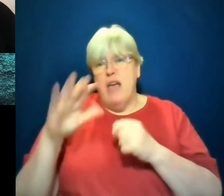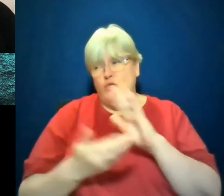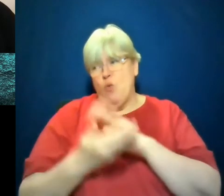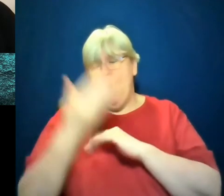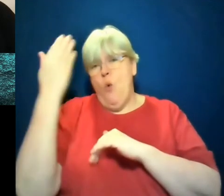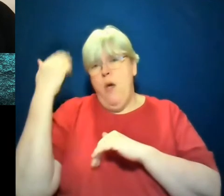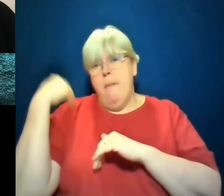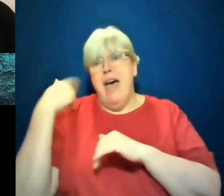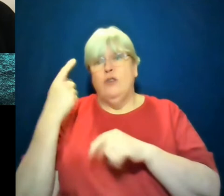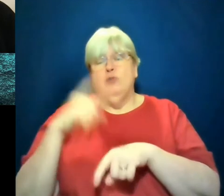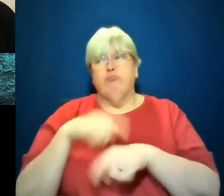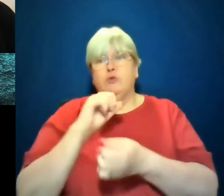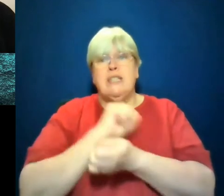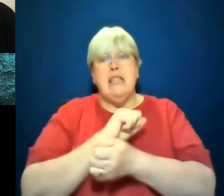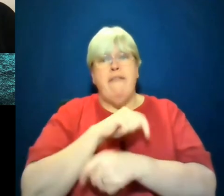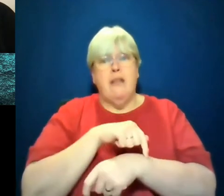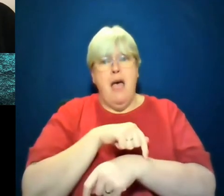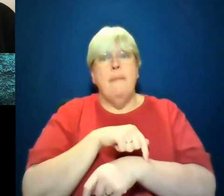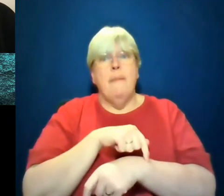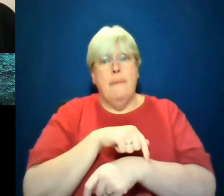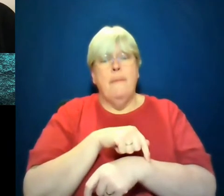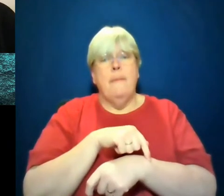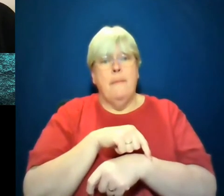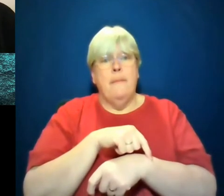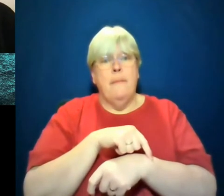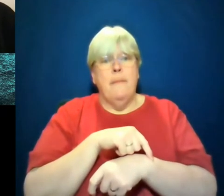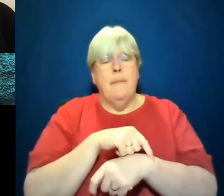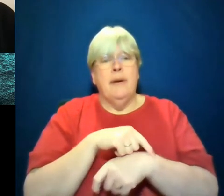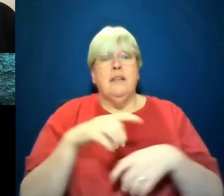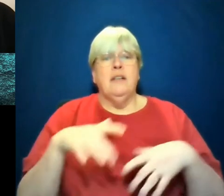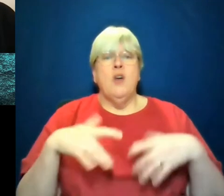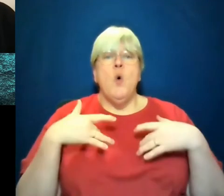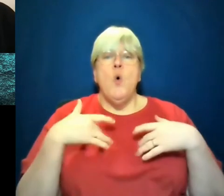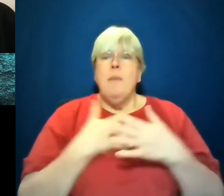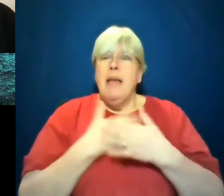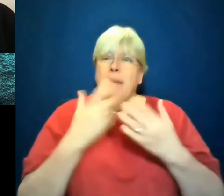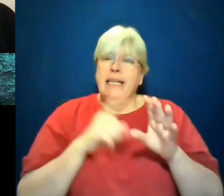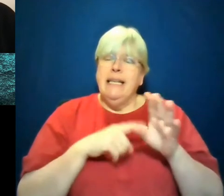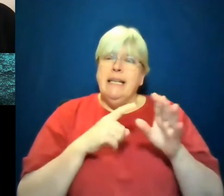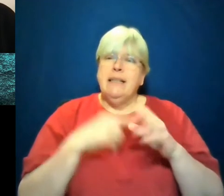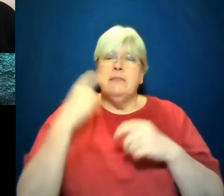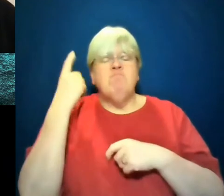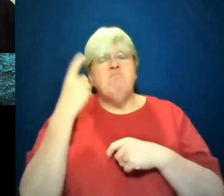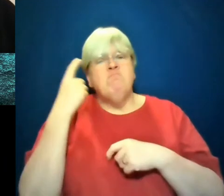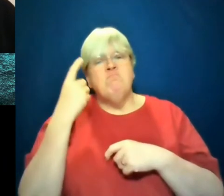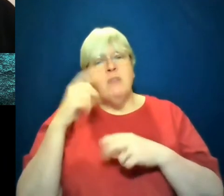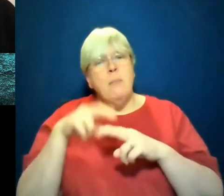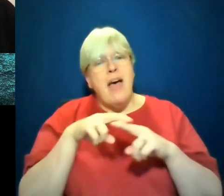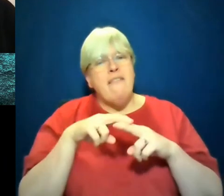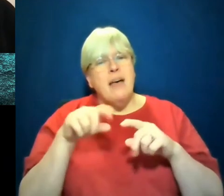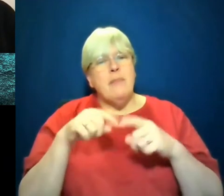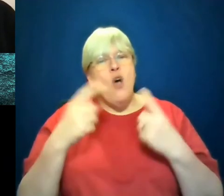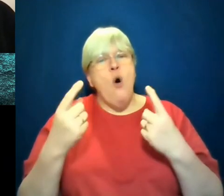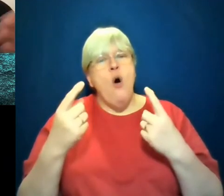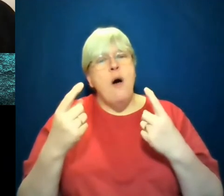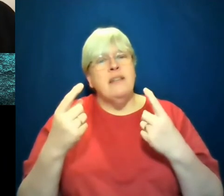So I spent many years looking at the fact that my family is the opposite of the story of the Great